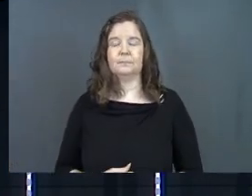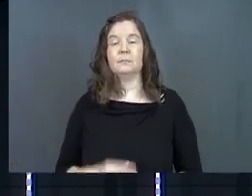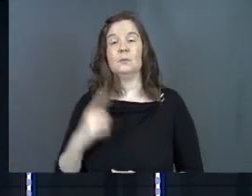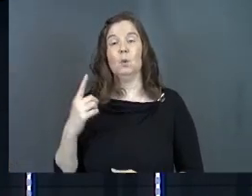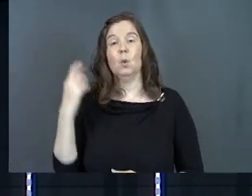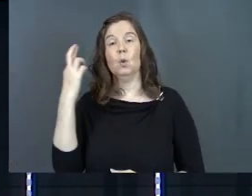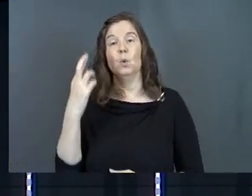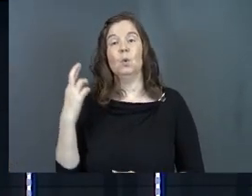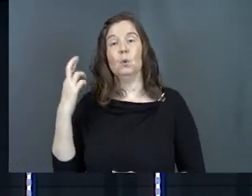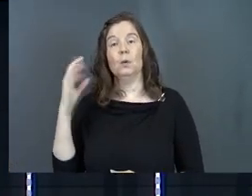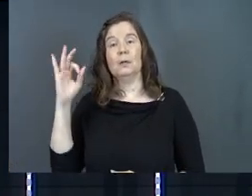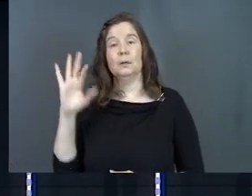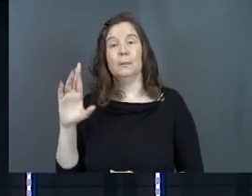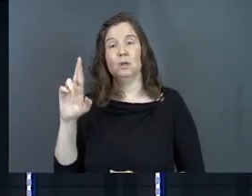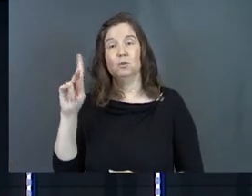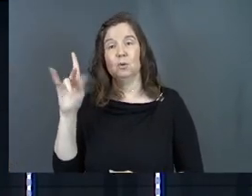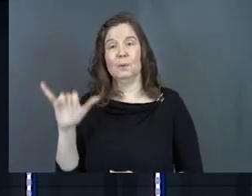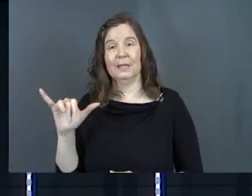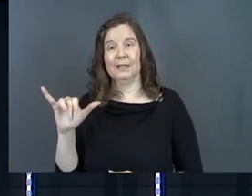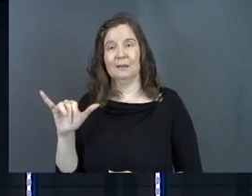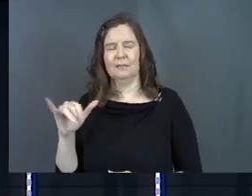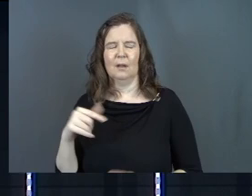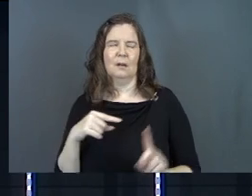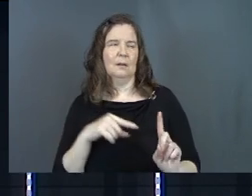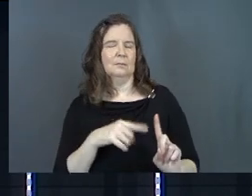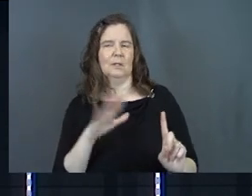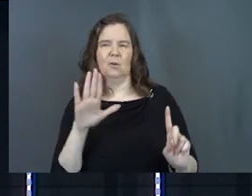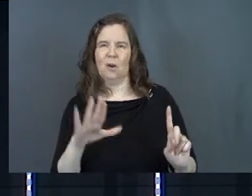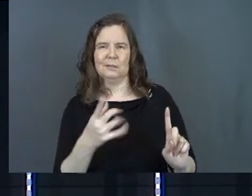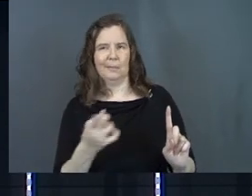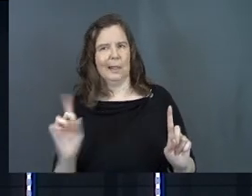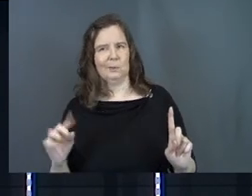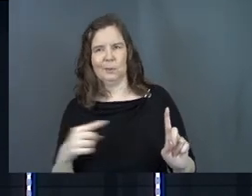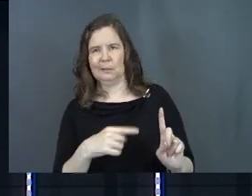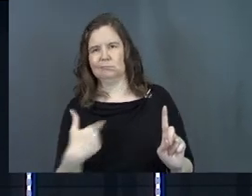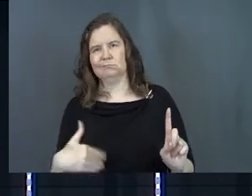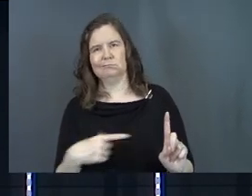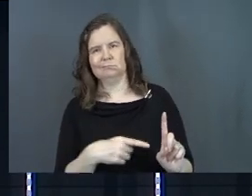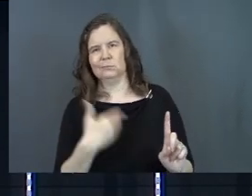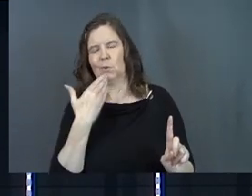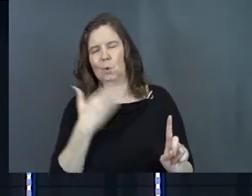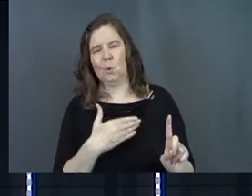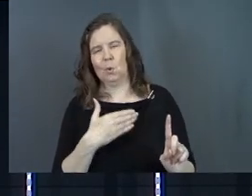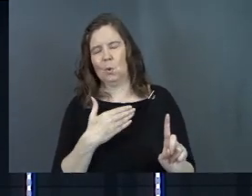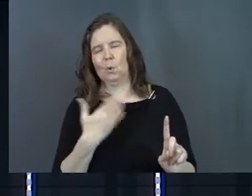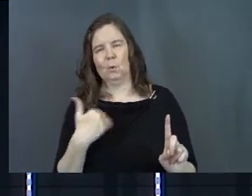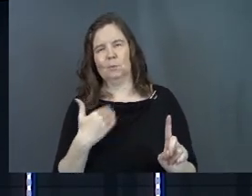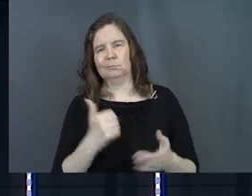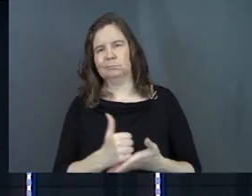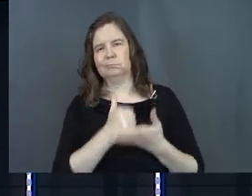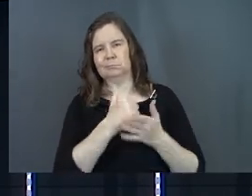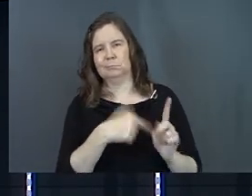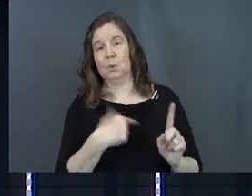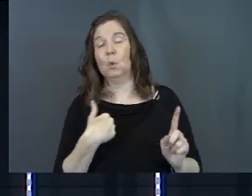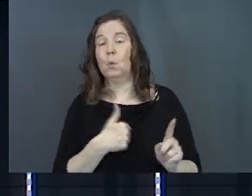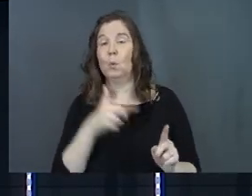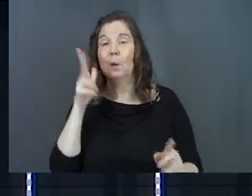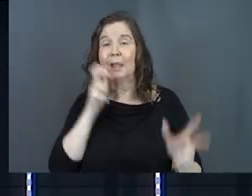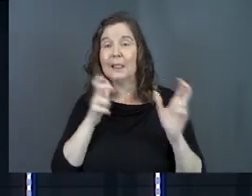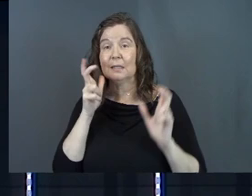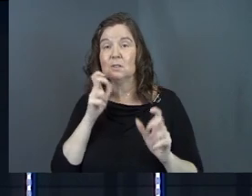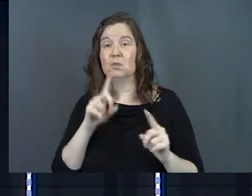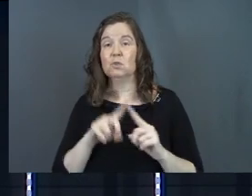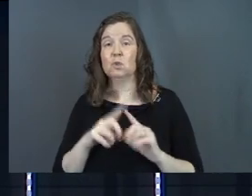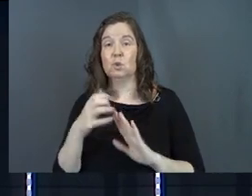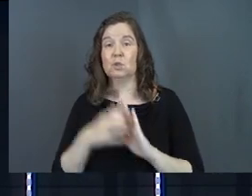One of the reasons Pastor Ricky and I, didn't Pastor Ricky just kill it last week? So insightful, so helpful. We listened